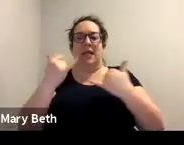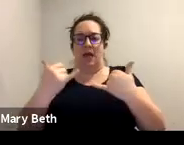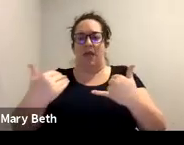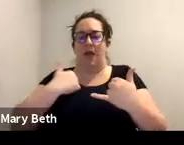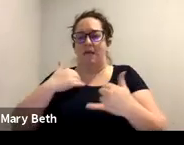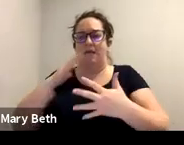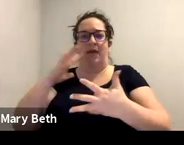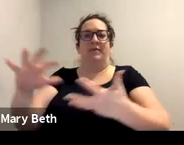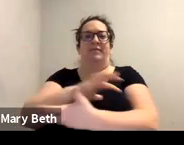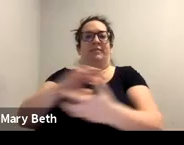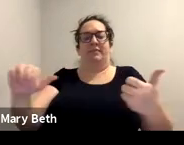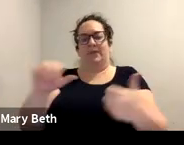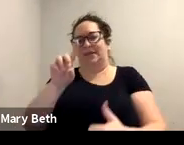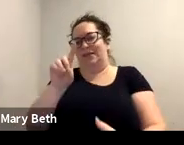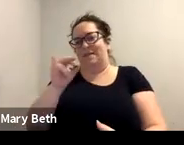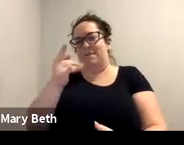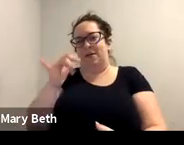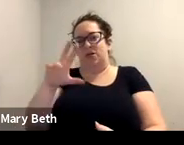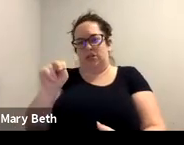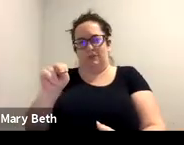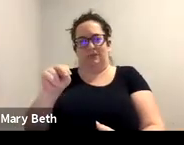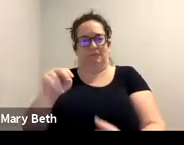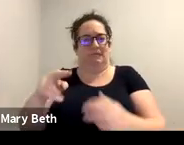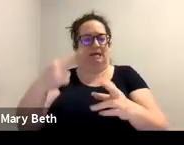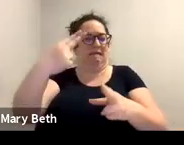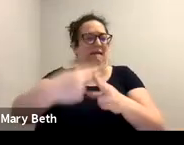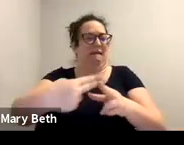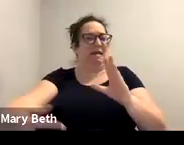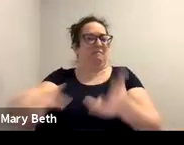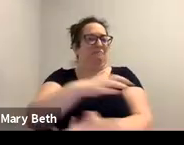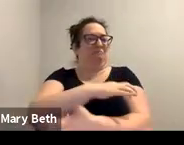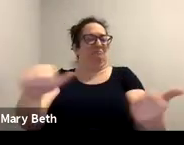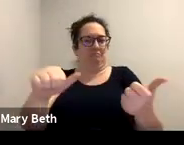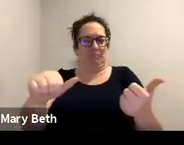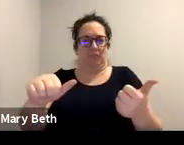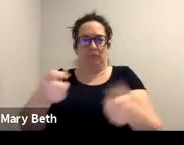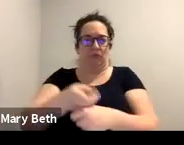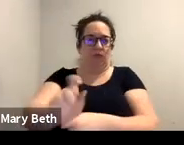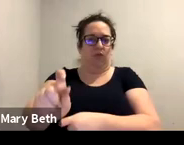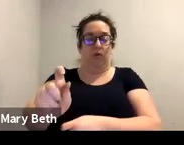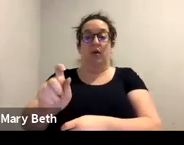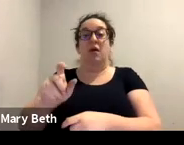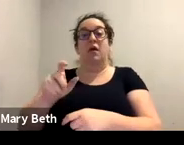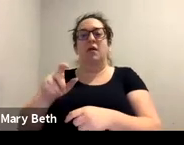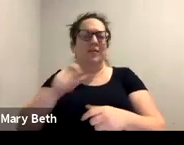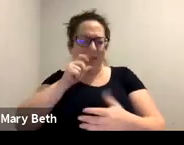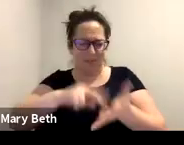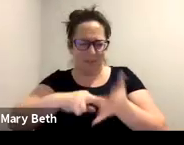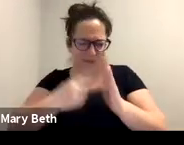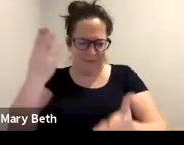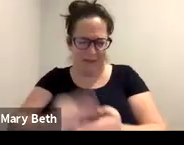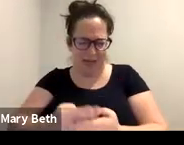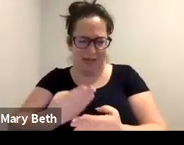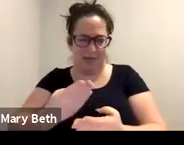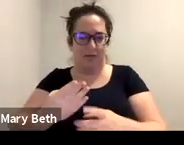against them by their abuser. That doesn't mean it's a valid lawsuit. It doesn't mean that the survivor can't win,